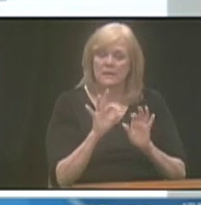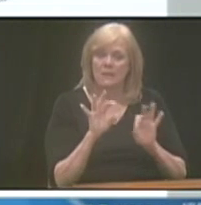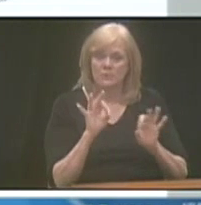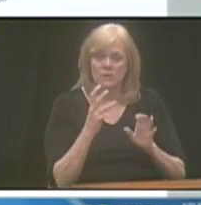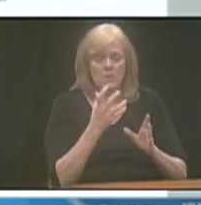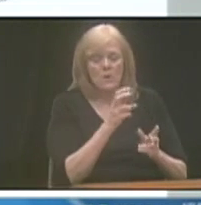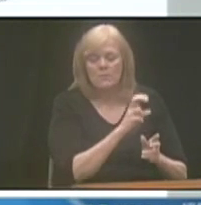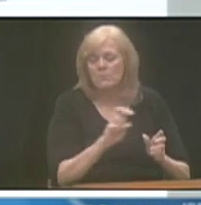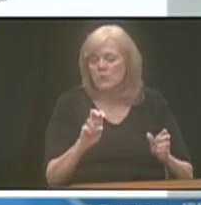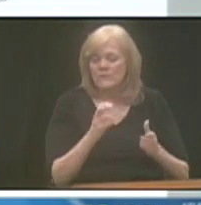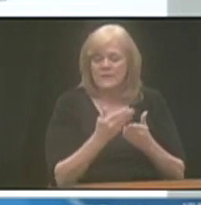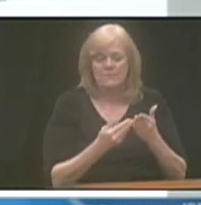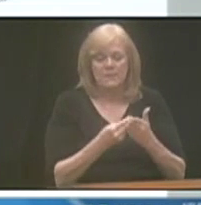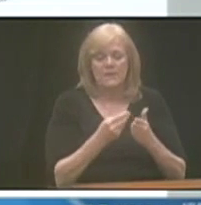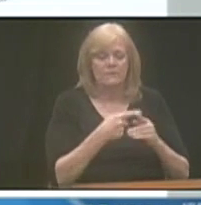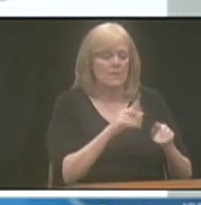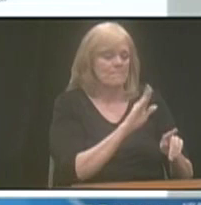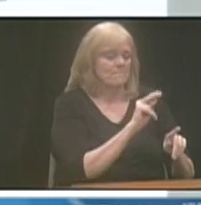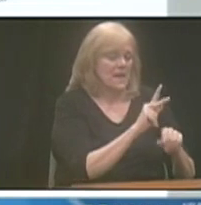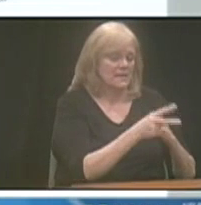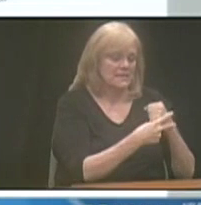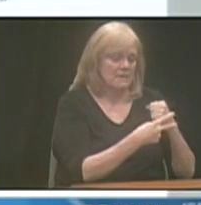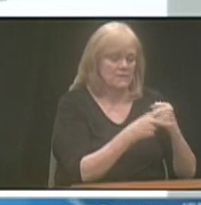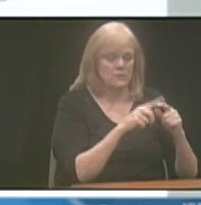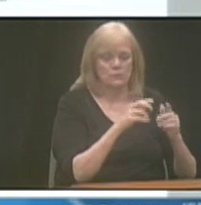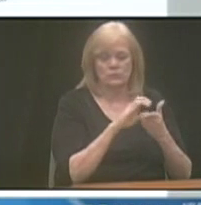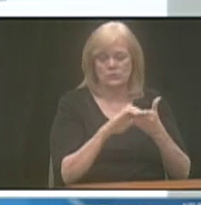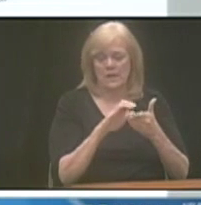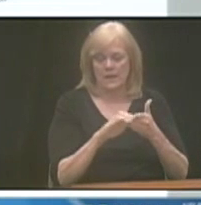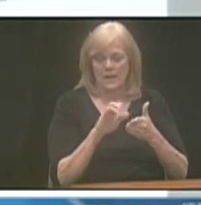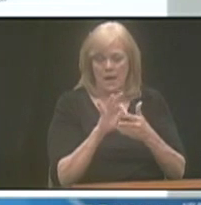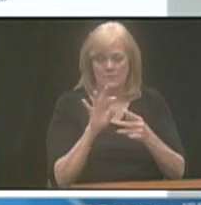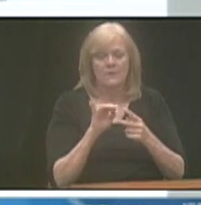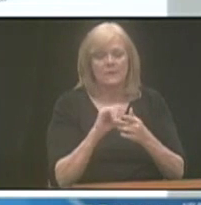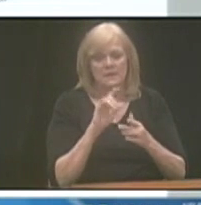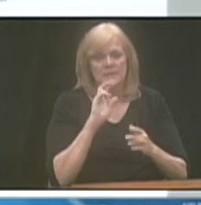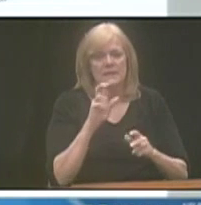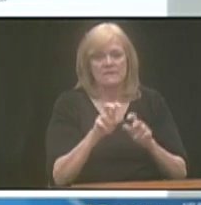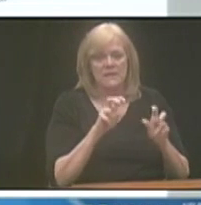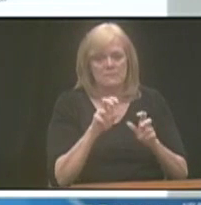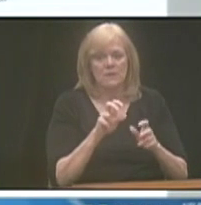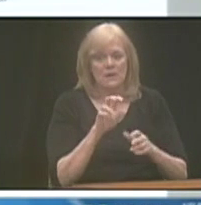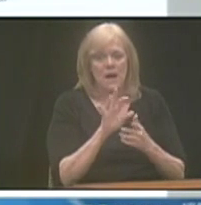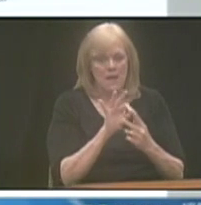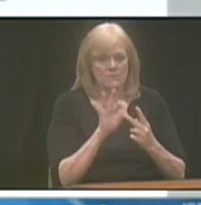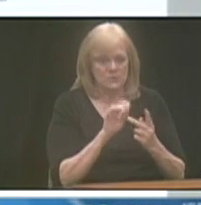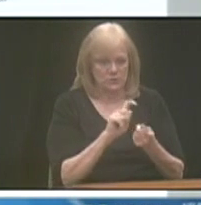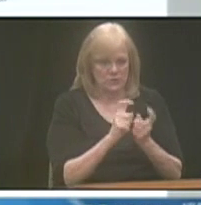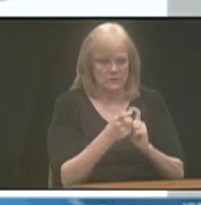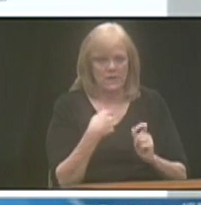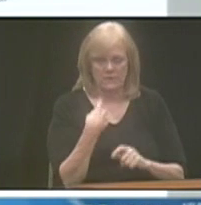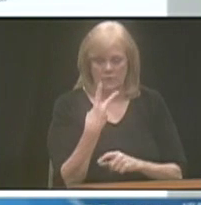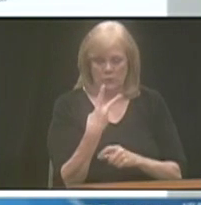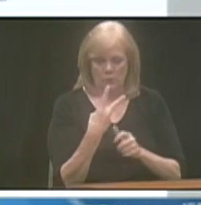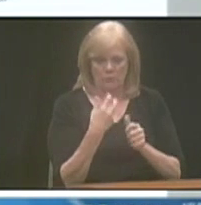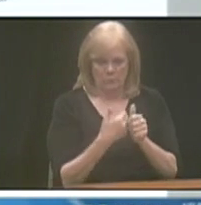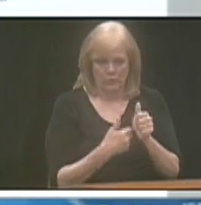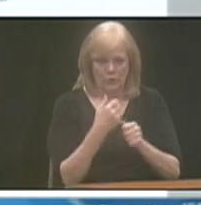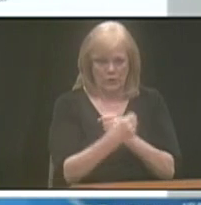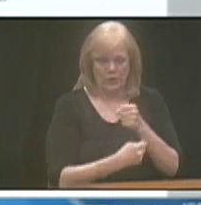they would like to move some of those funds from bank savings into the checking option. That would be an investment option change and they have two of those per year.